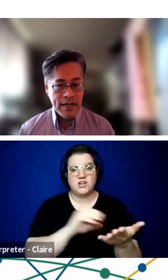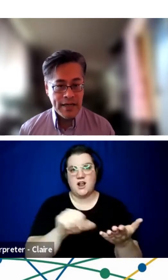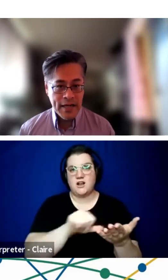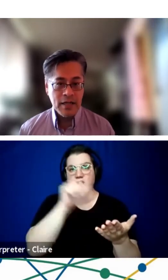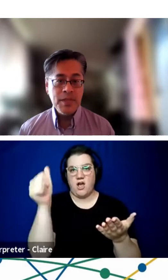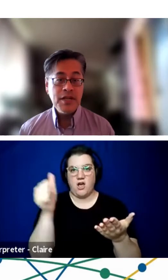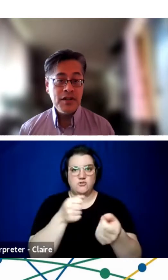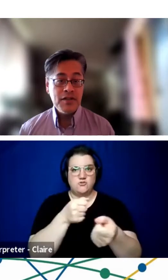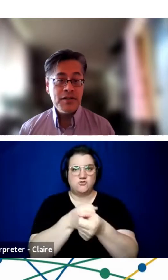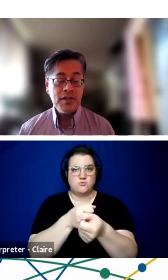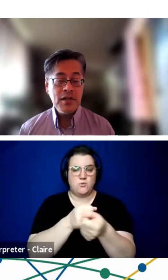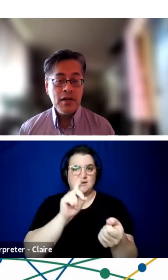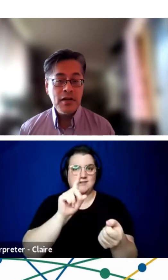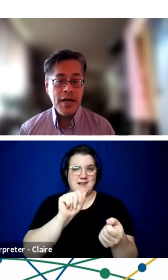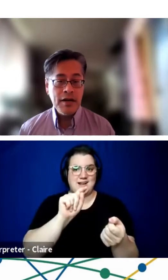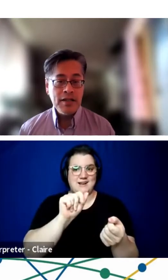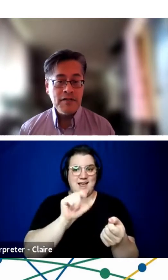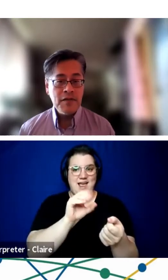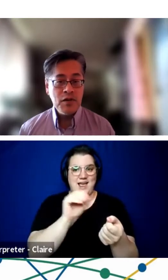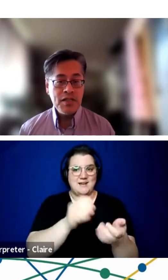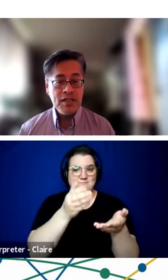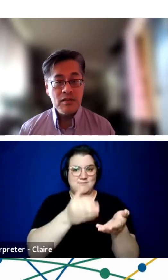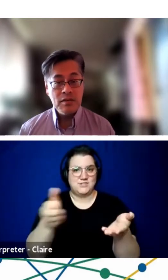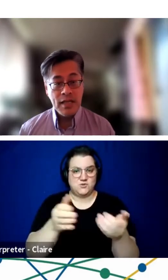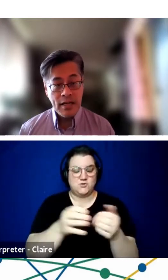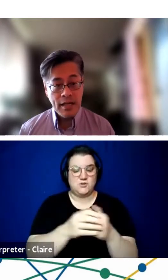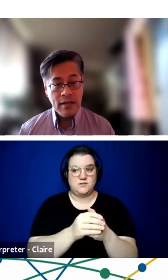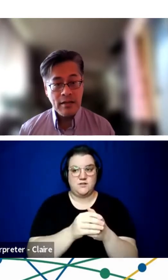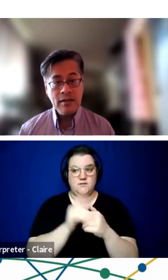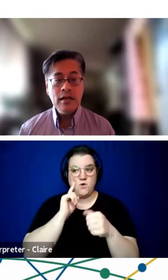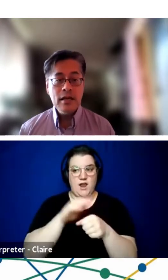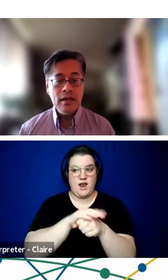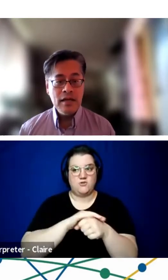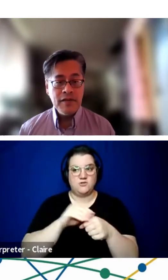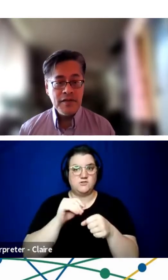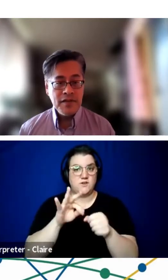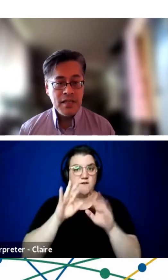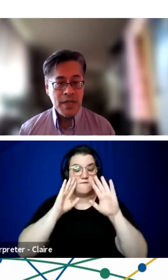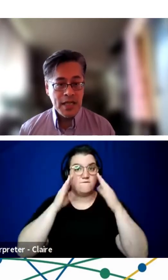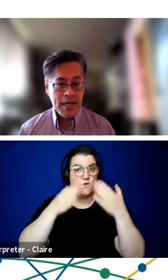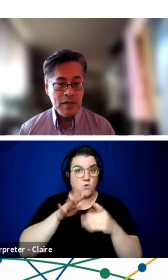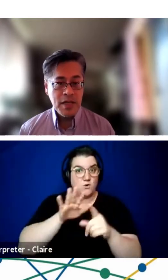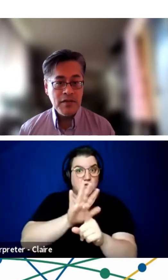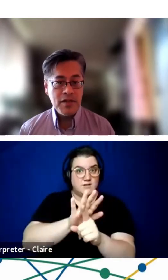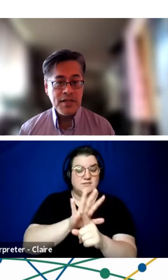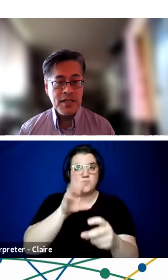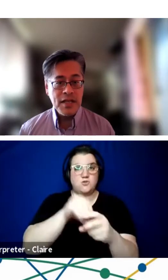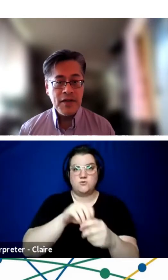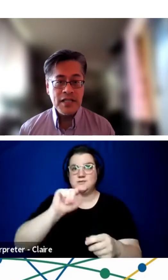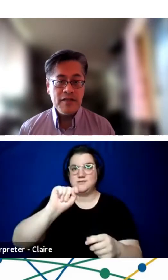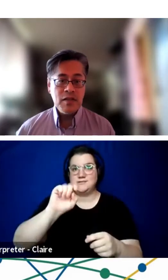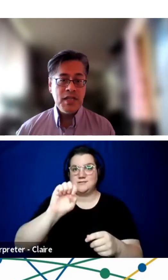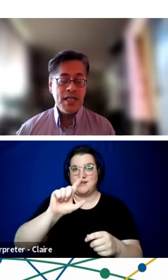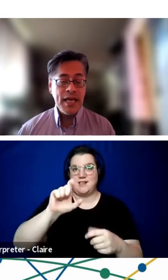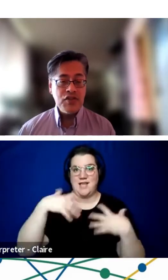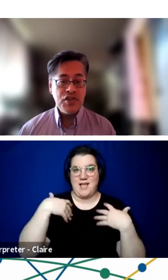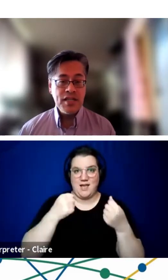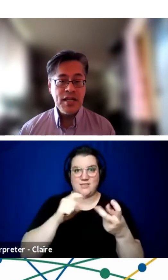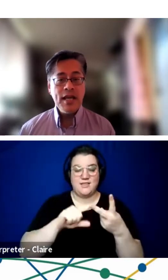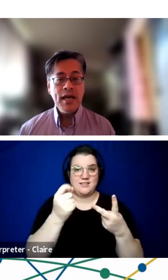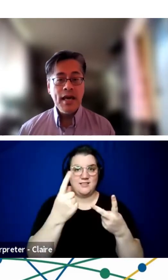data and materials. Her areas of focus include telehealth, telehealth, 1115 Medicaid waivers, effective